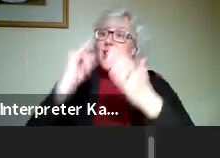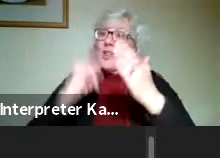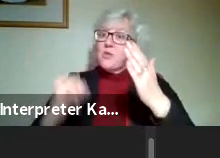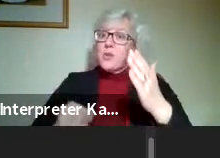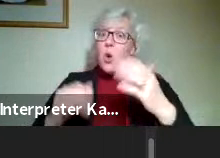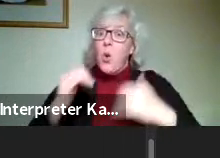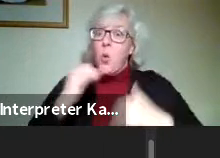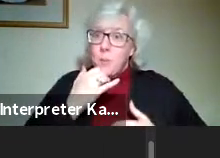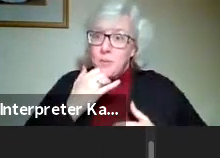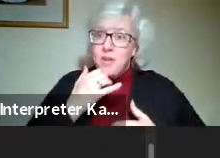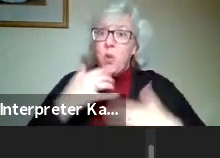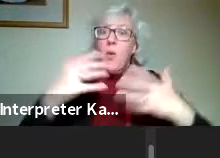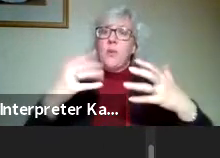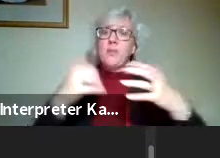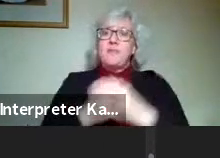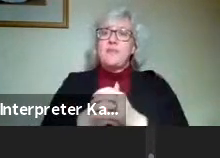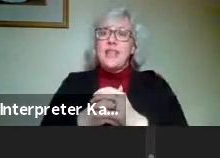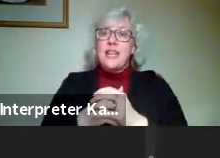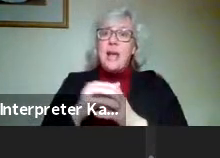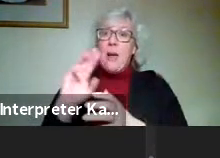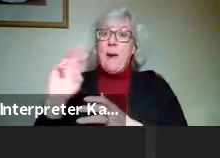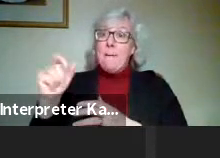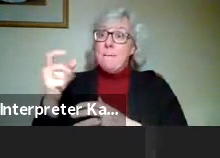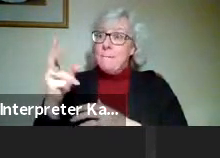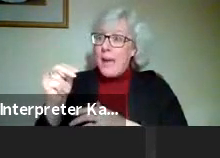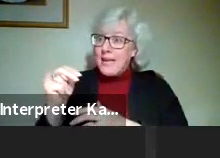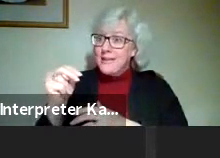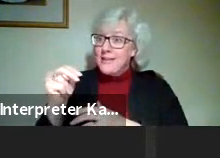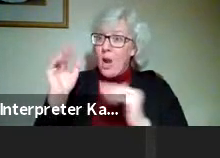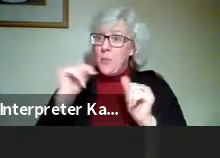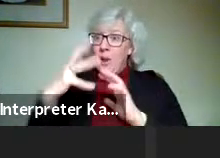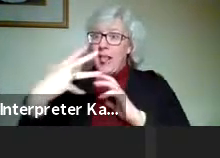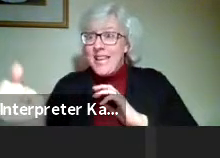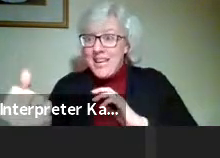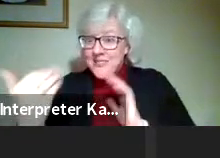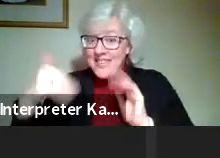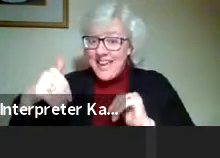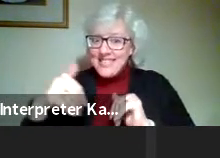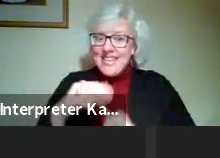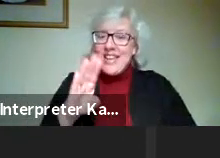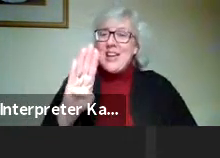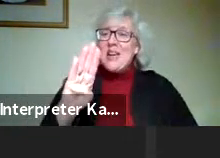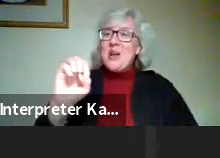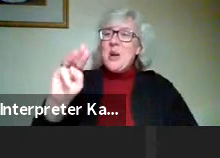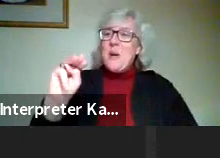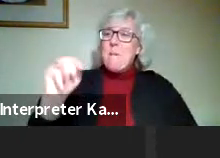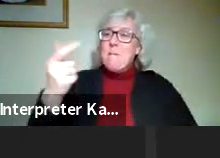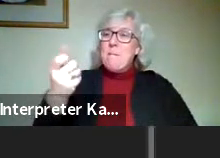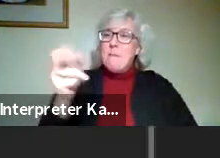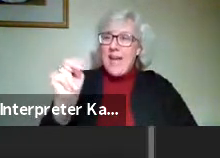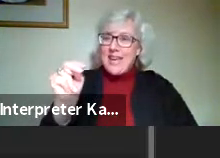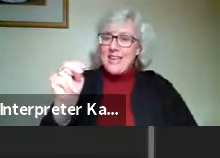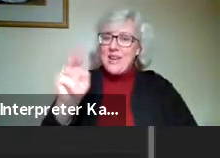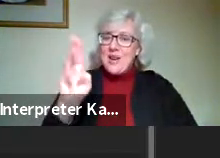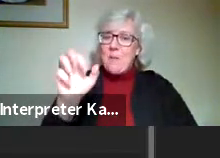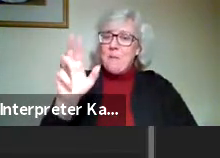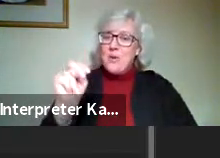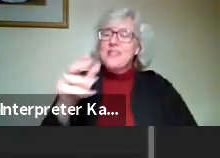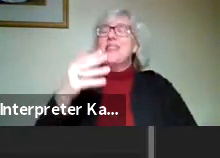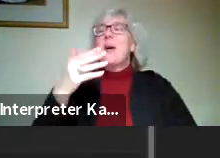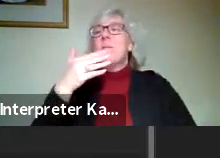Oh, well, Megan, I hope you didn't log off yet, because Megan Burns is up for best of show.